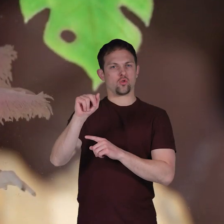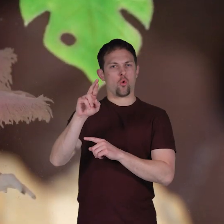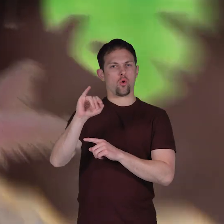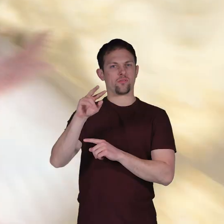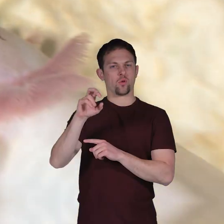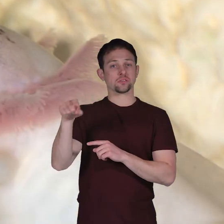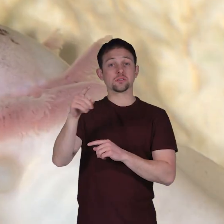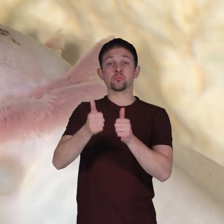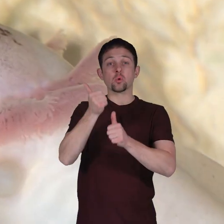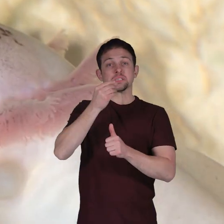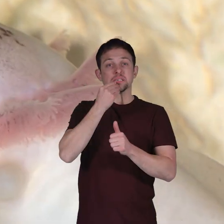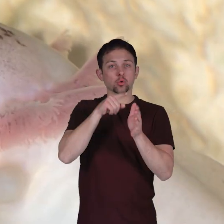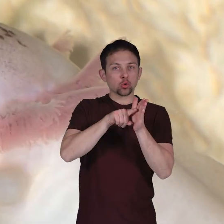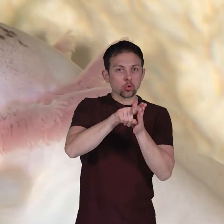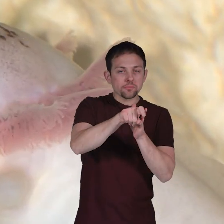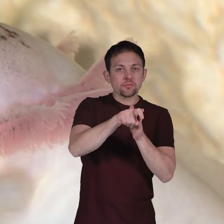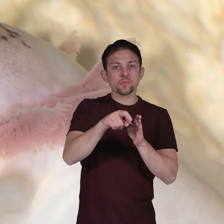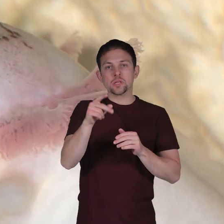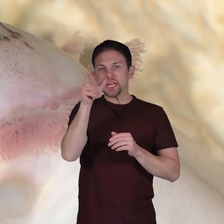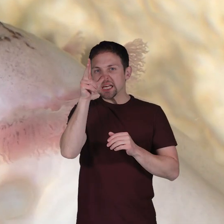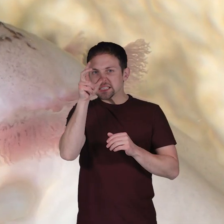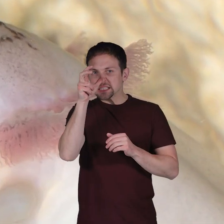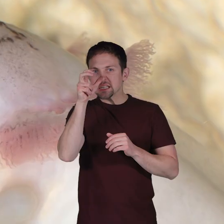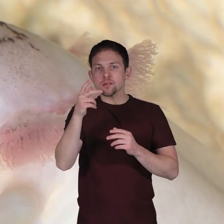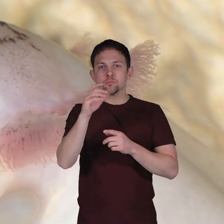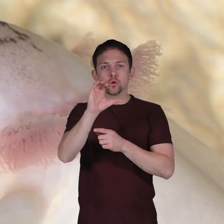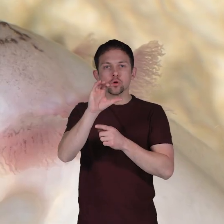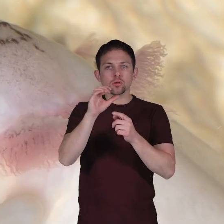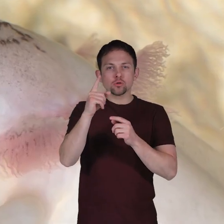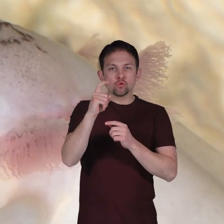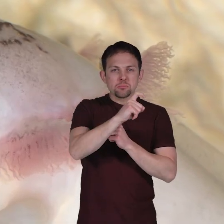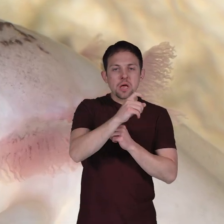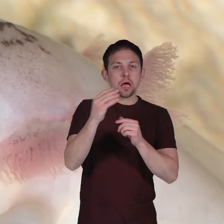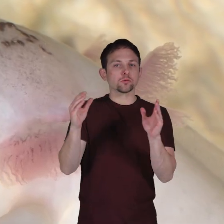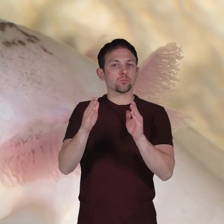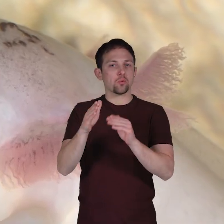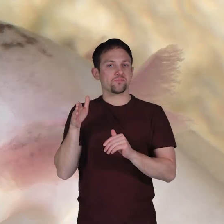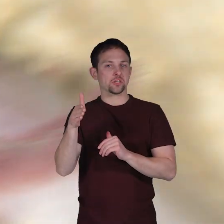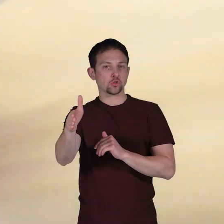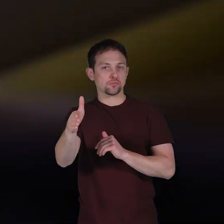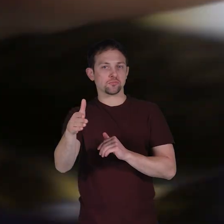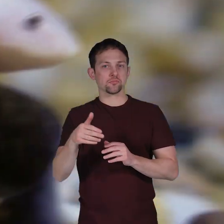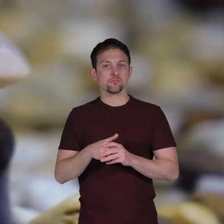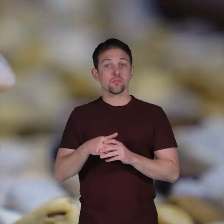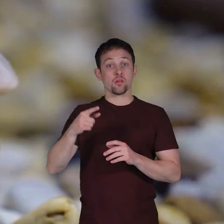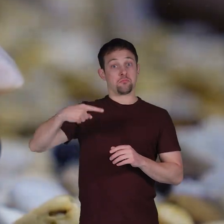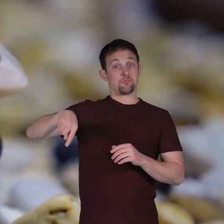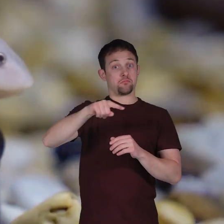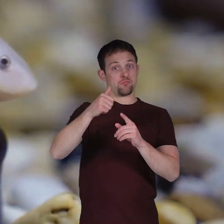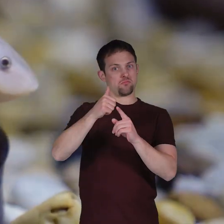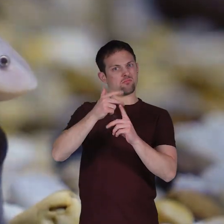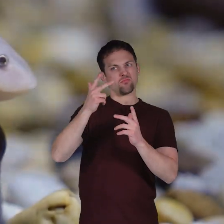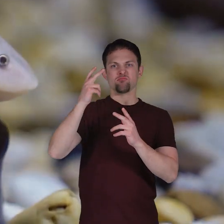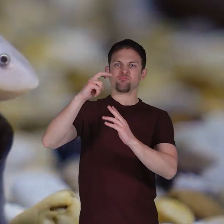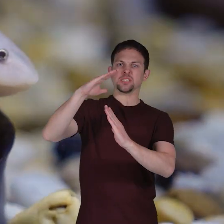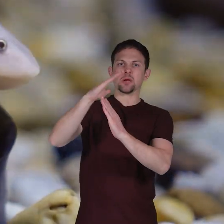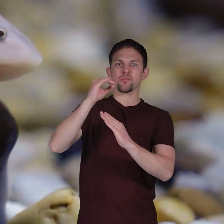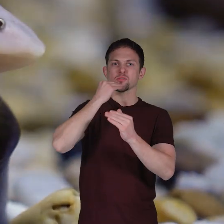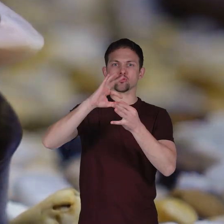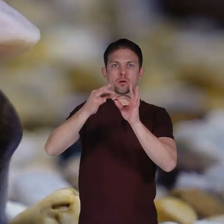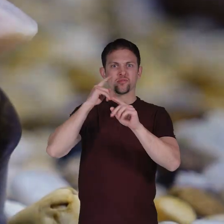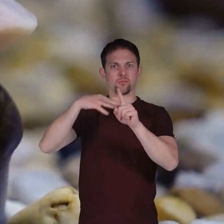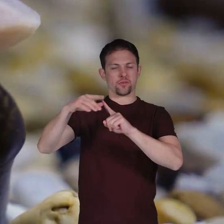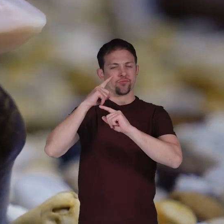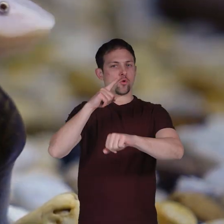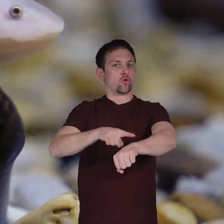carnivores they primarily eat worms insects crustaceans and small fish axolotls were at the top of the food